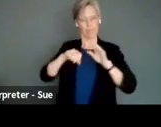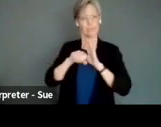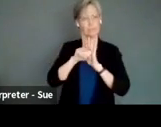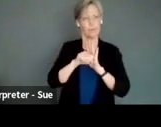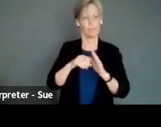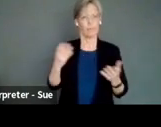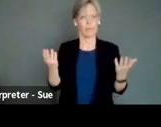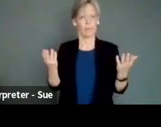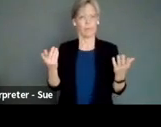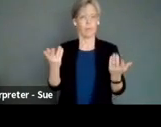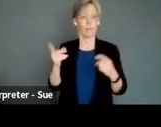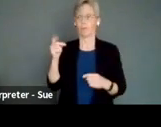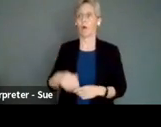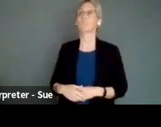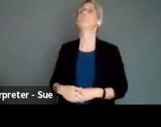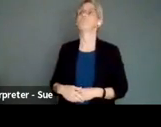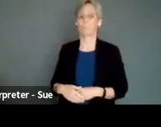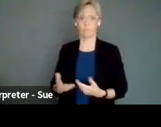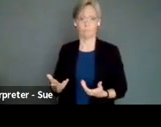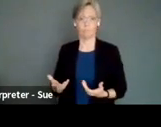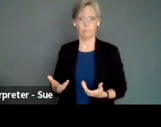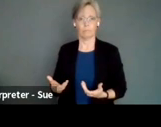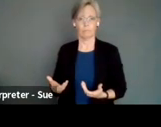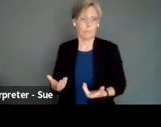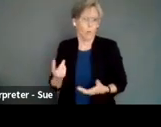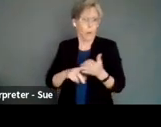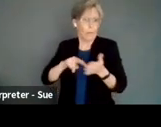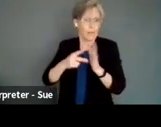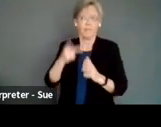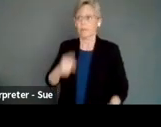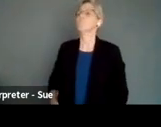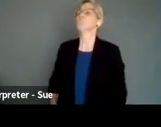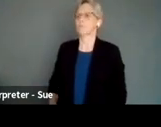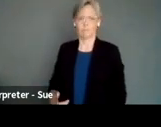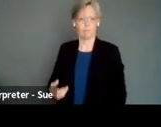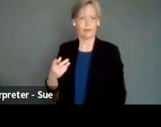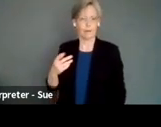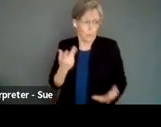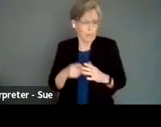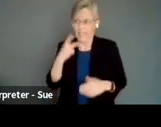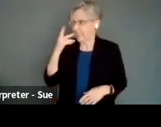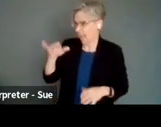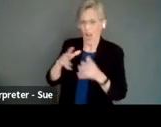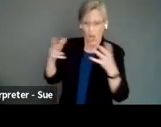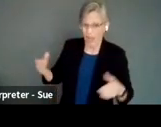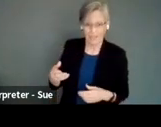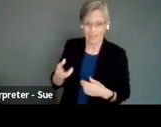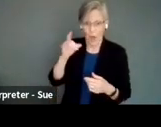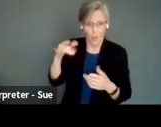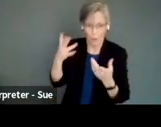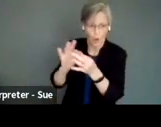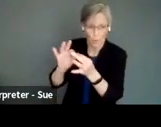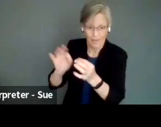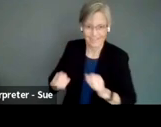thing like this. Like that's, I don't know what it means. But I've seen that a lot. Anything you want to comment on there?